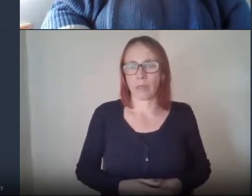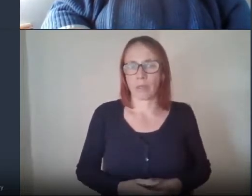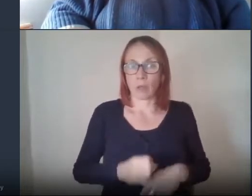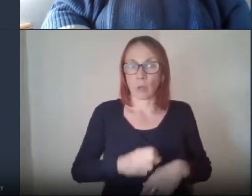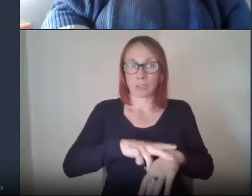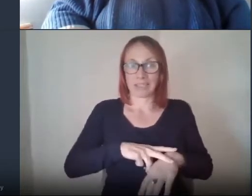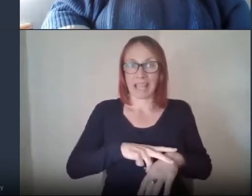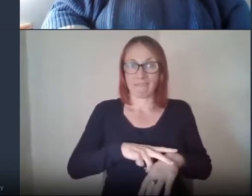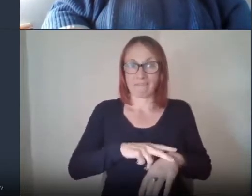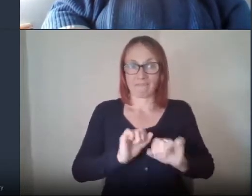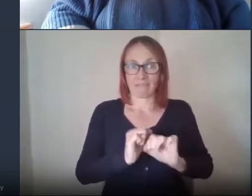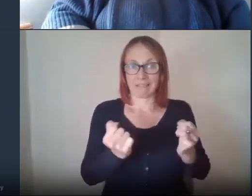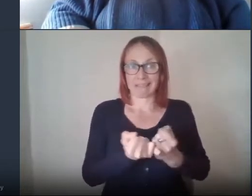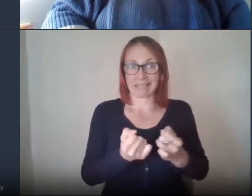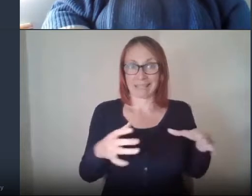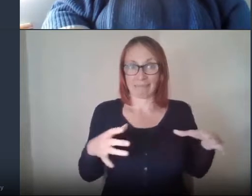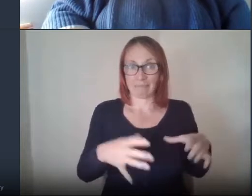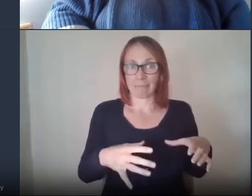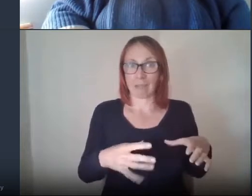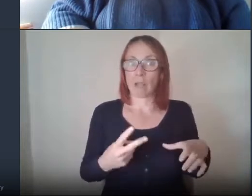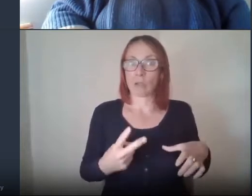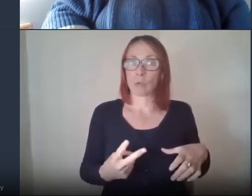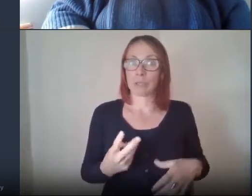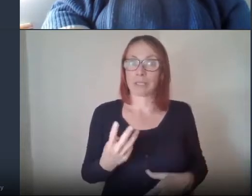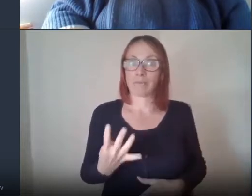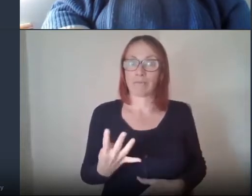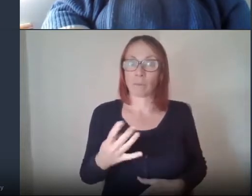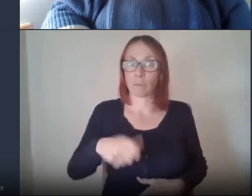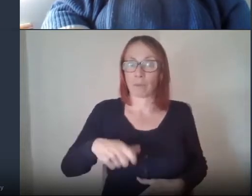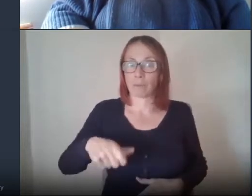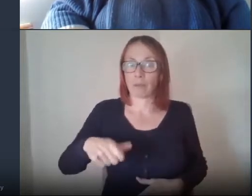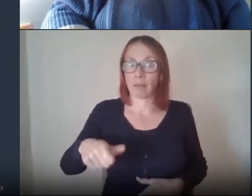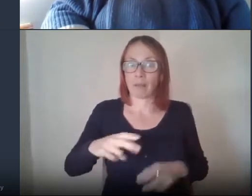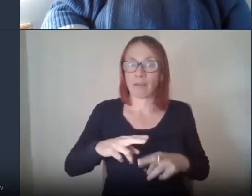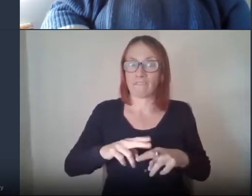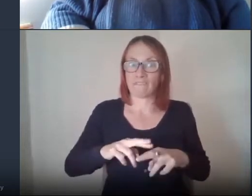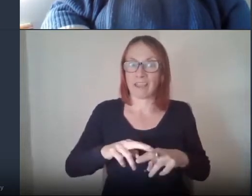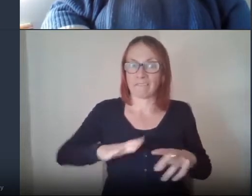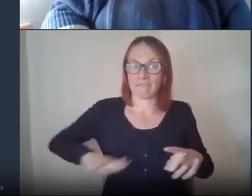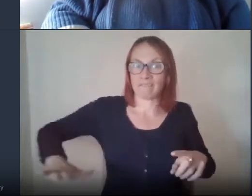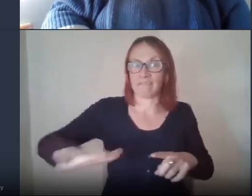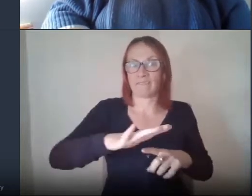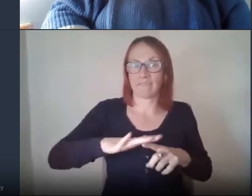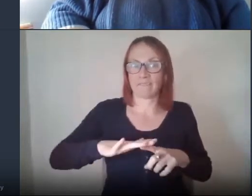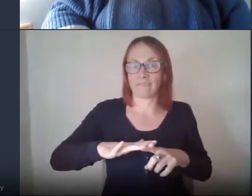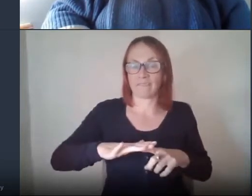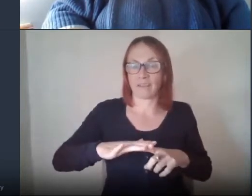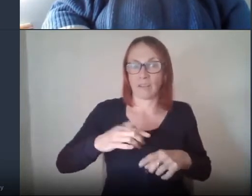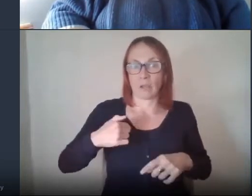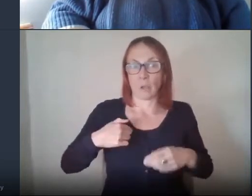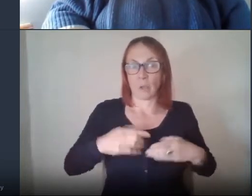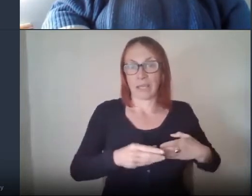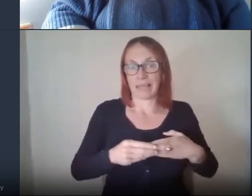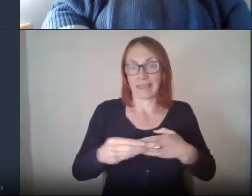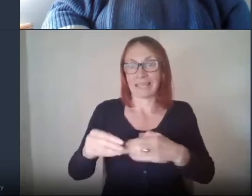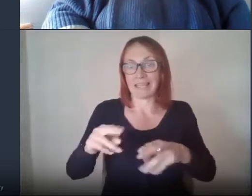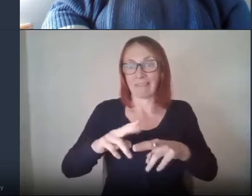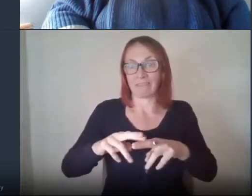at bragged 24 staff that work across fife and we are the lead partner in the fife employment and training consortium